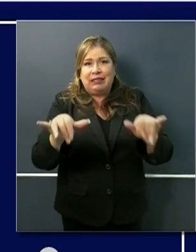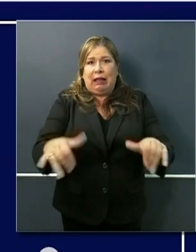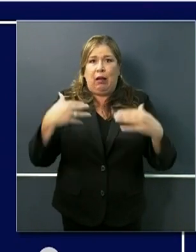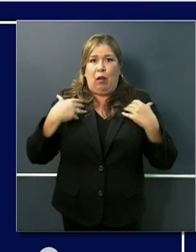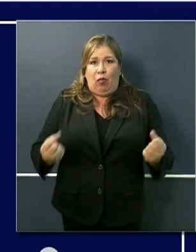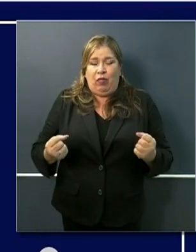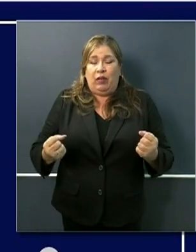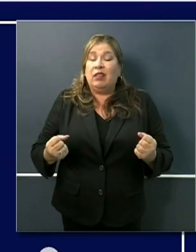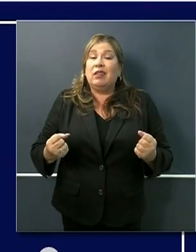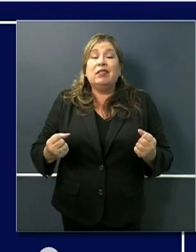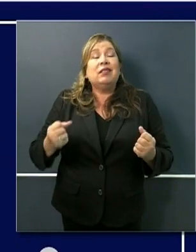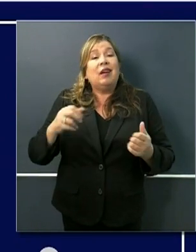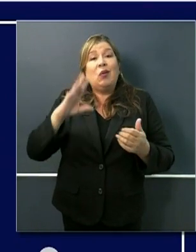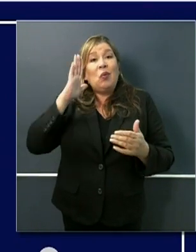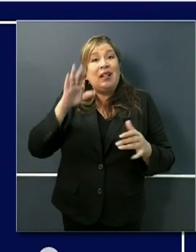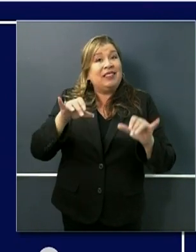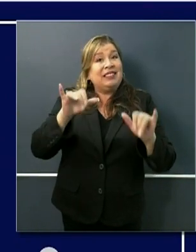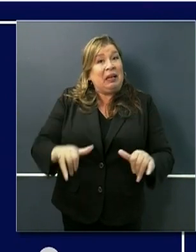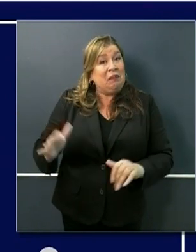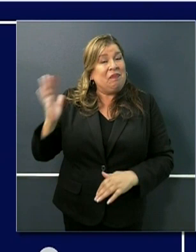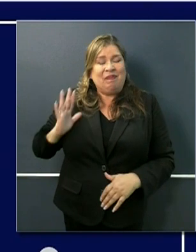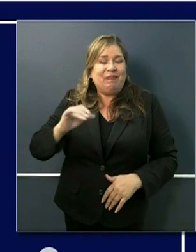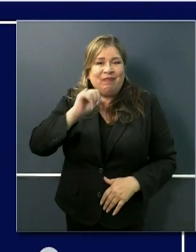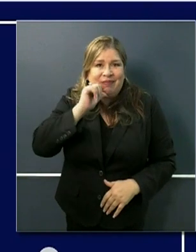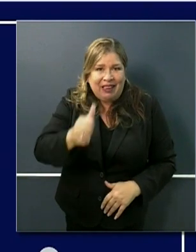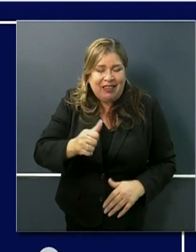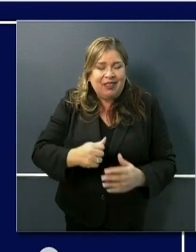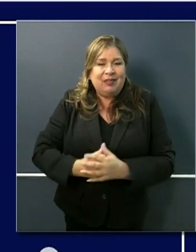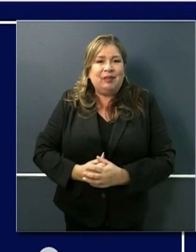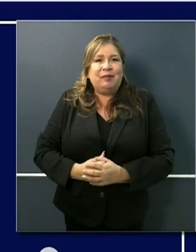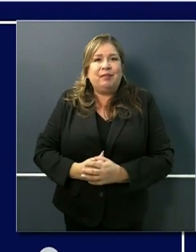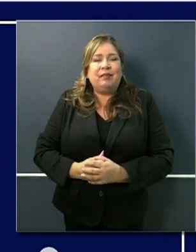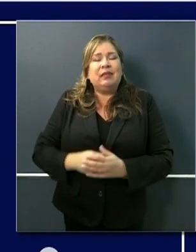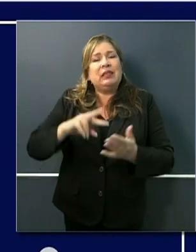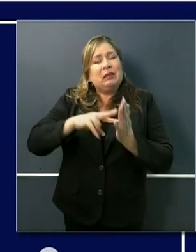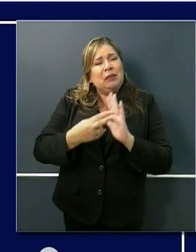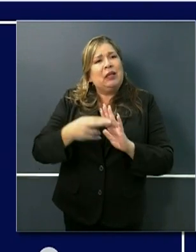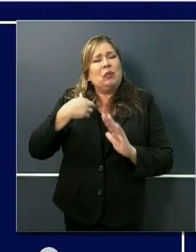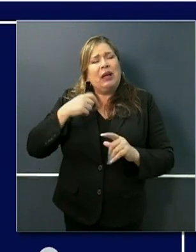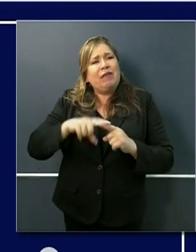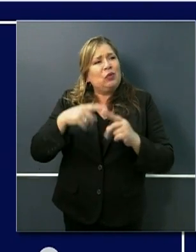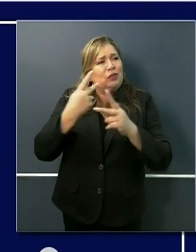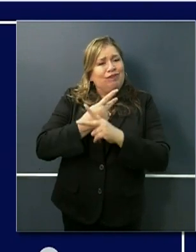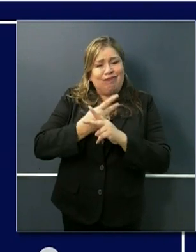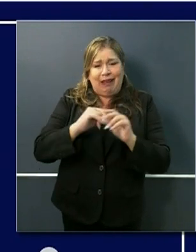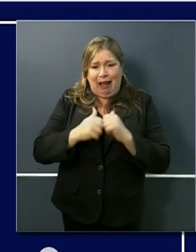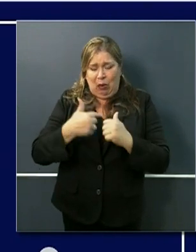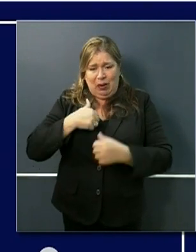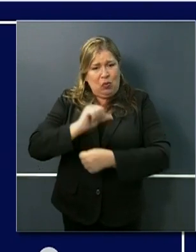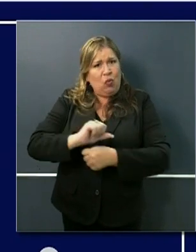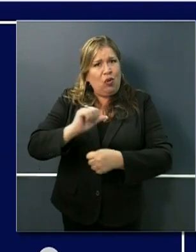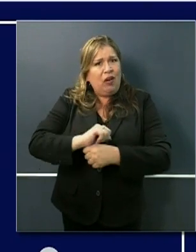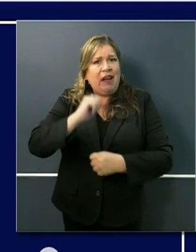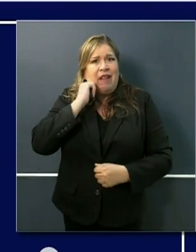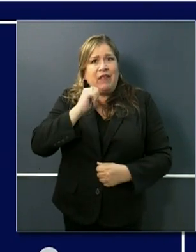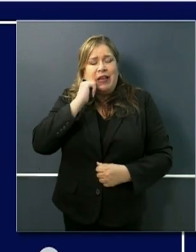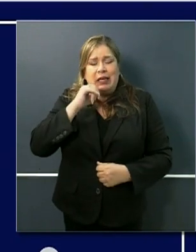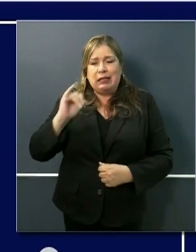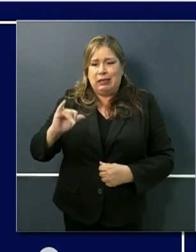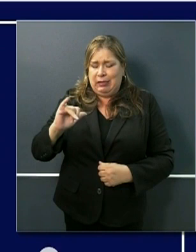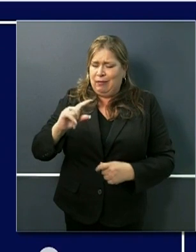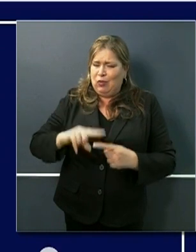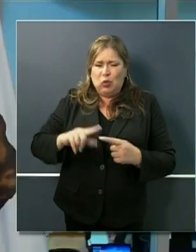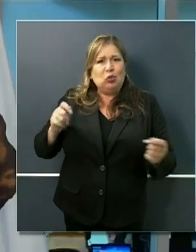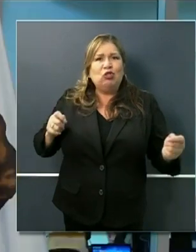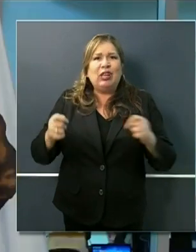won't look the same different ways that we will think about the way we do our everyday work will mean that we'll be making changes